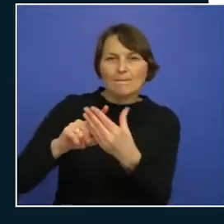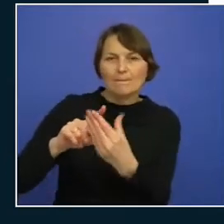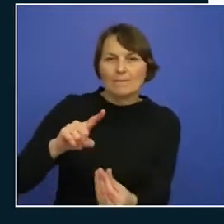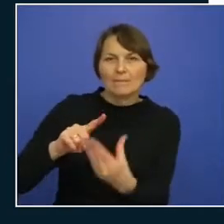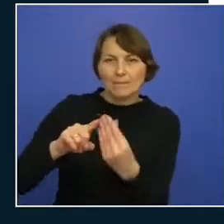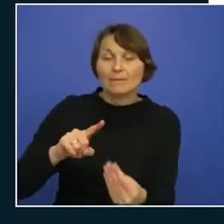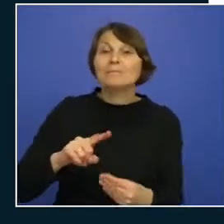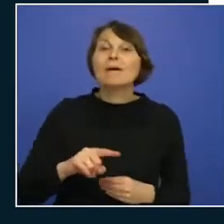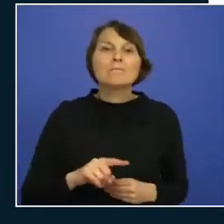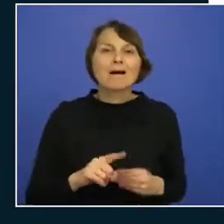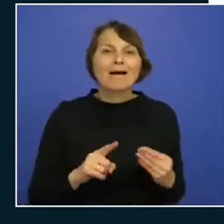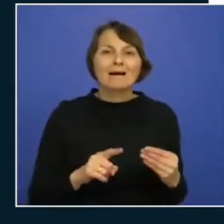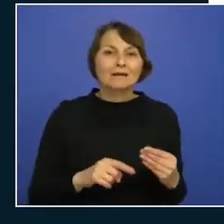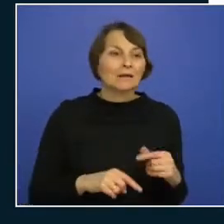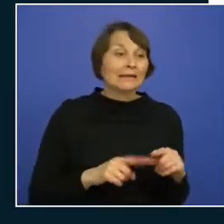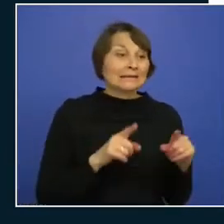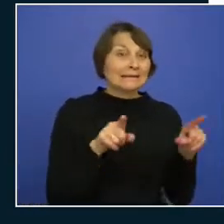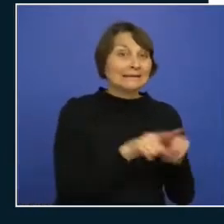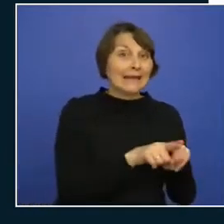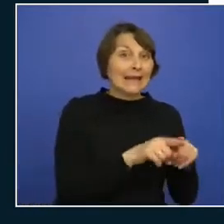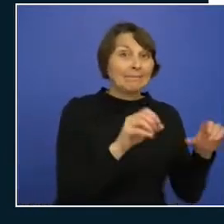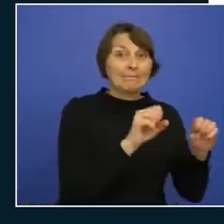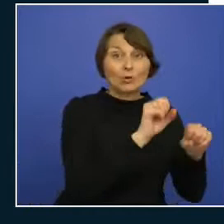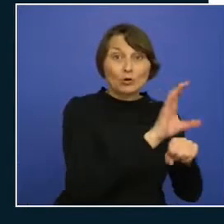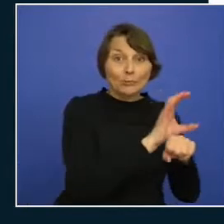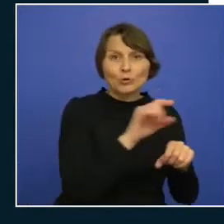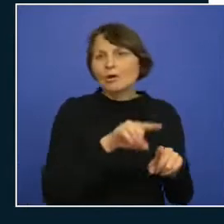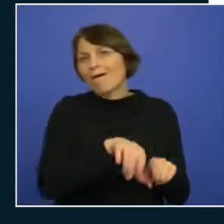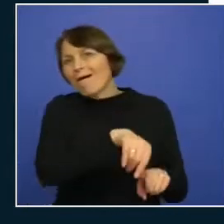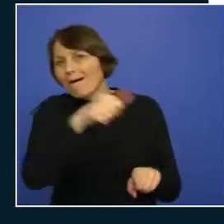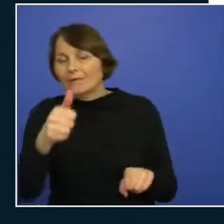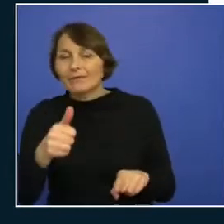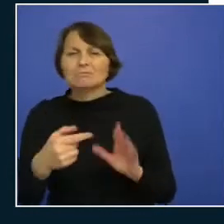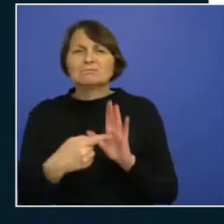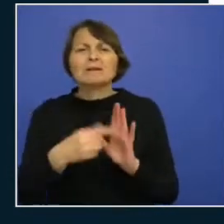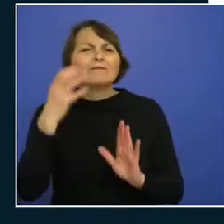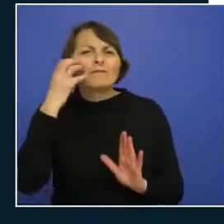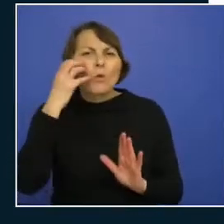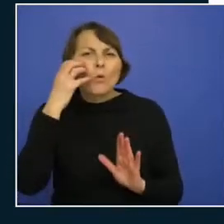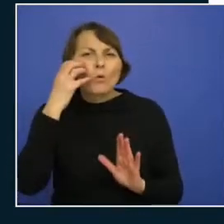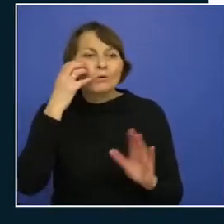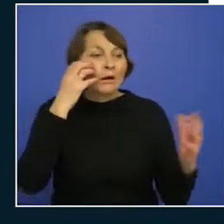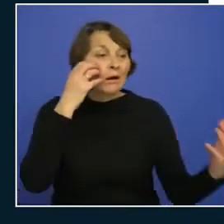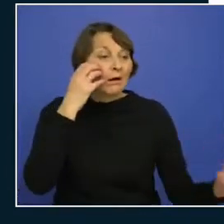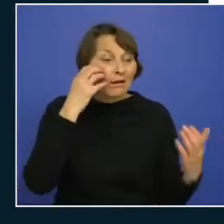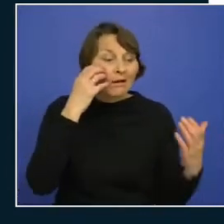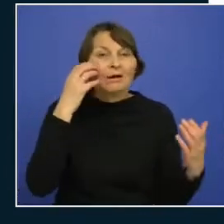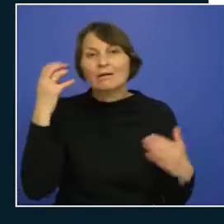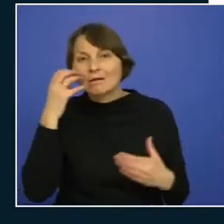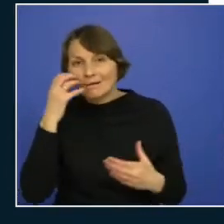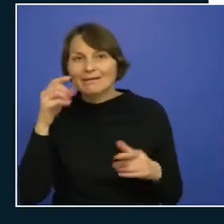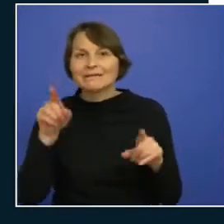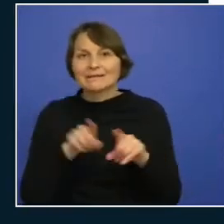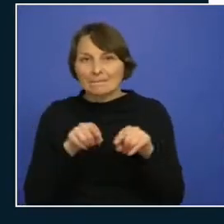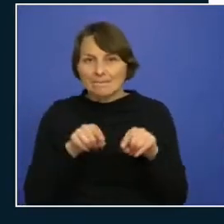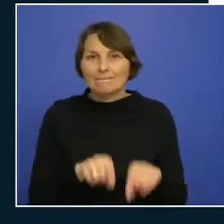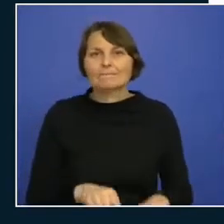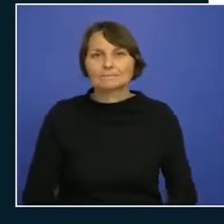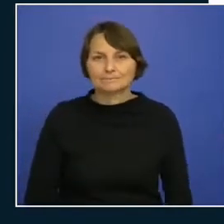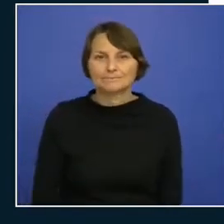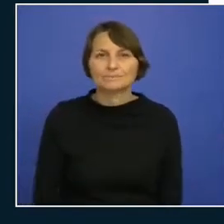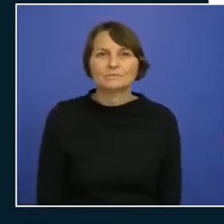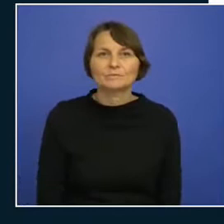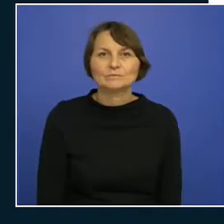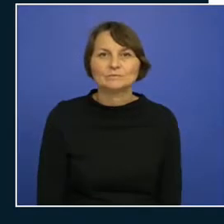second device like for example your phone and and when you only use a password to authenticate you leave an